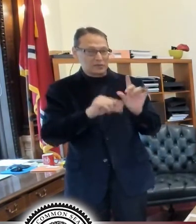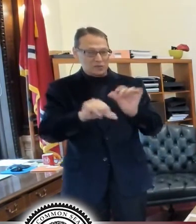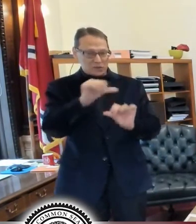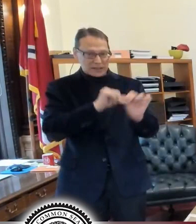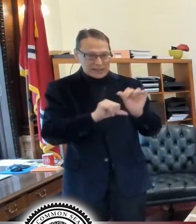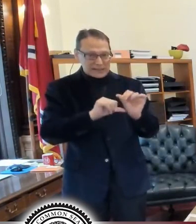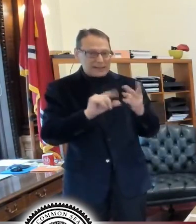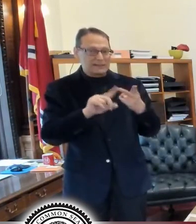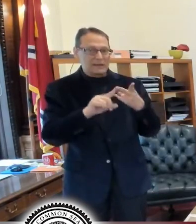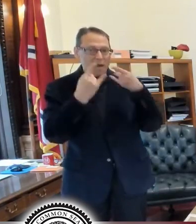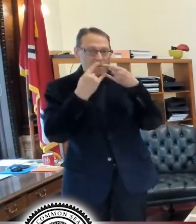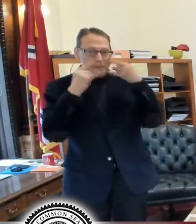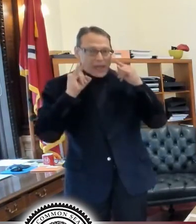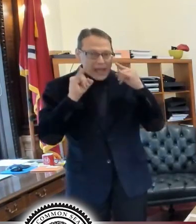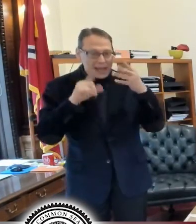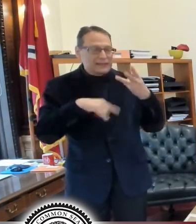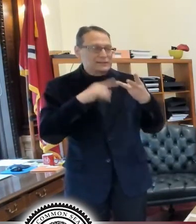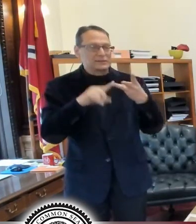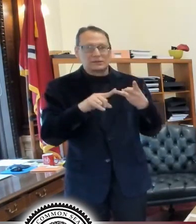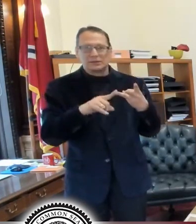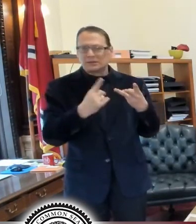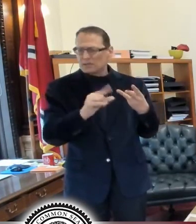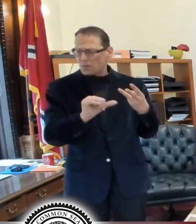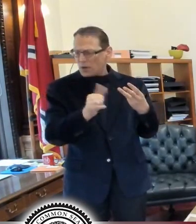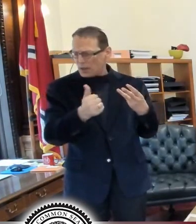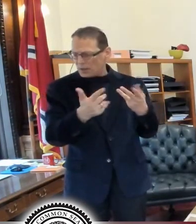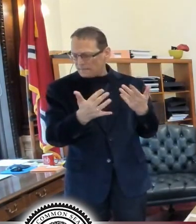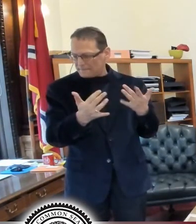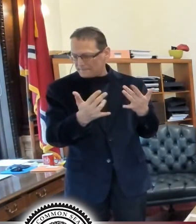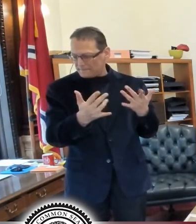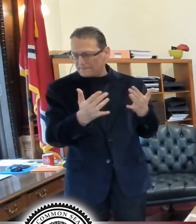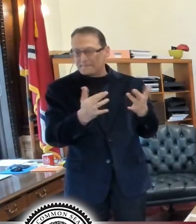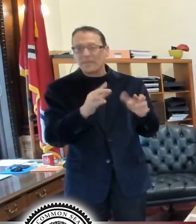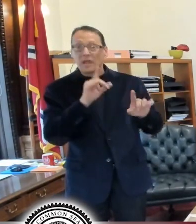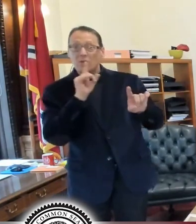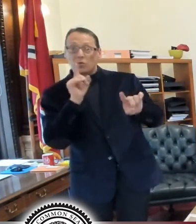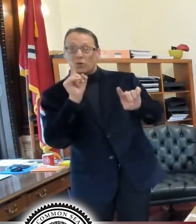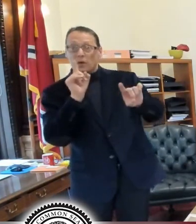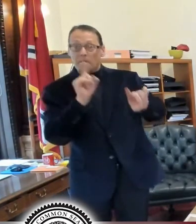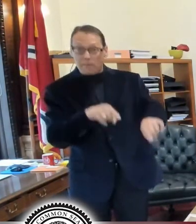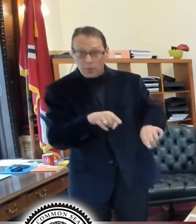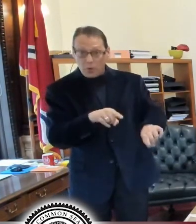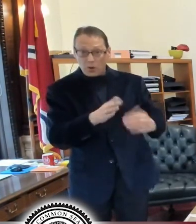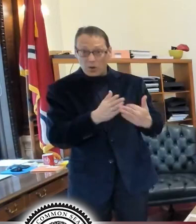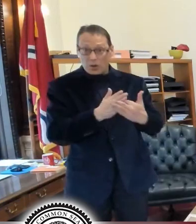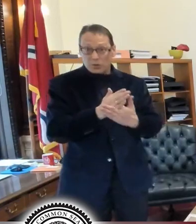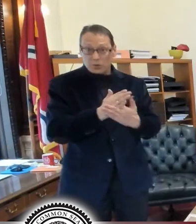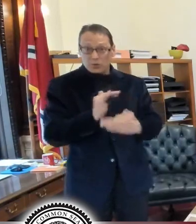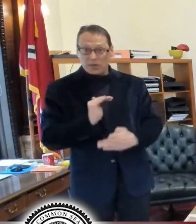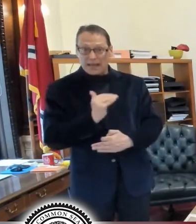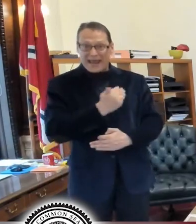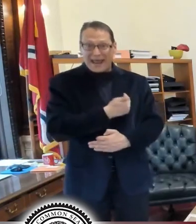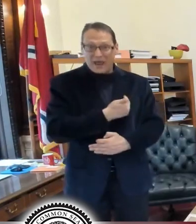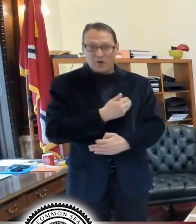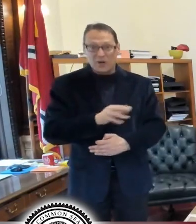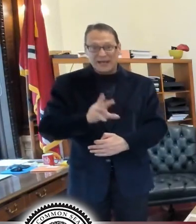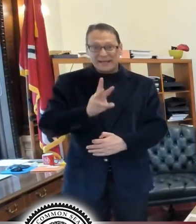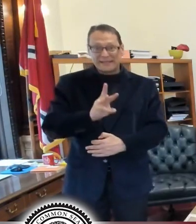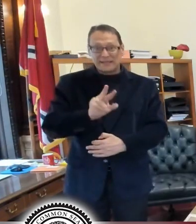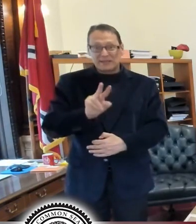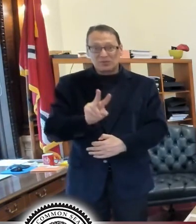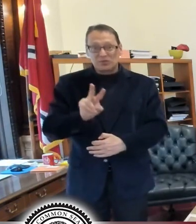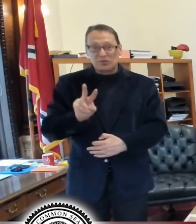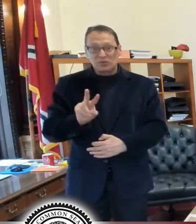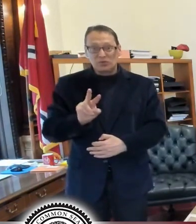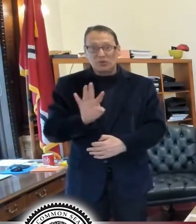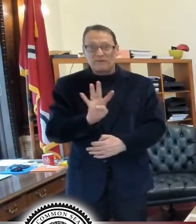requirement, uh, and somebody, uh, reports that through our, uh, 622 4800